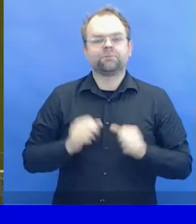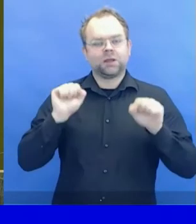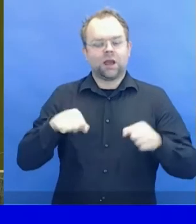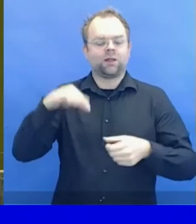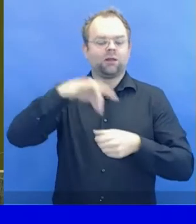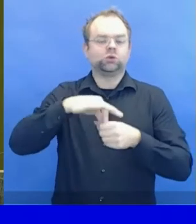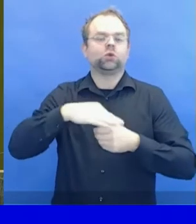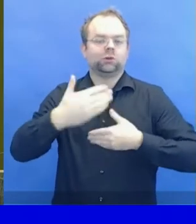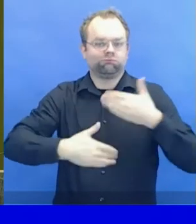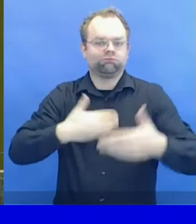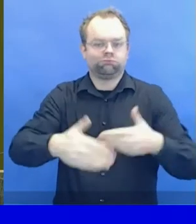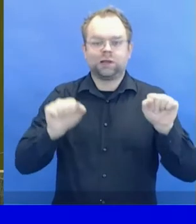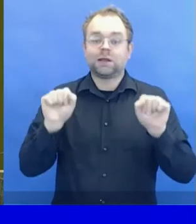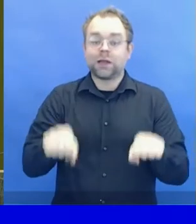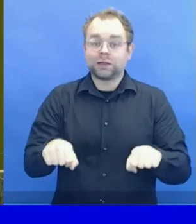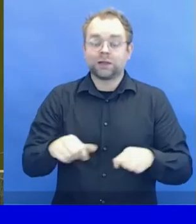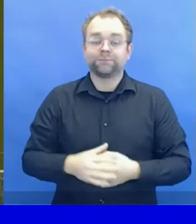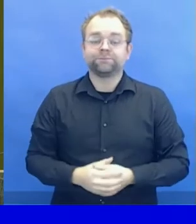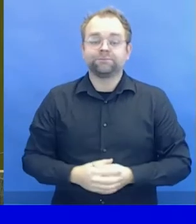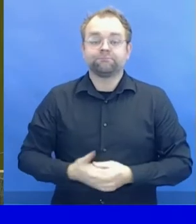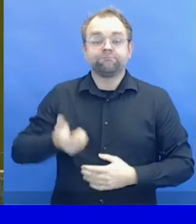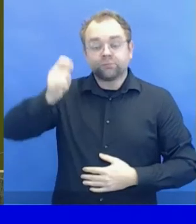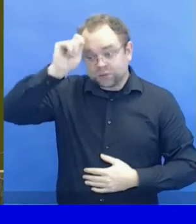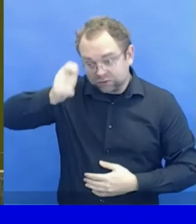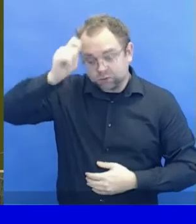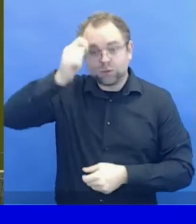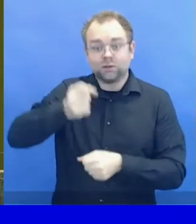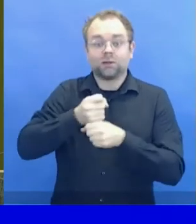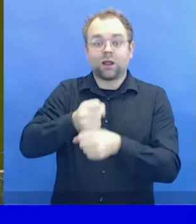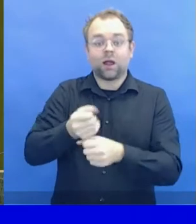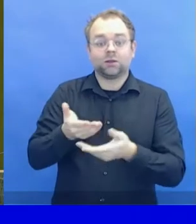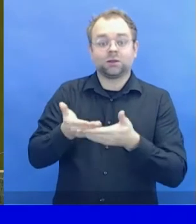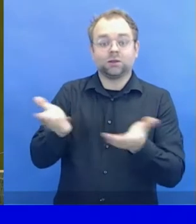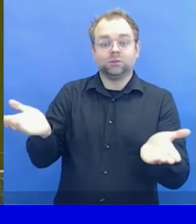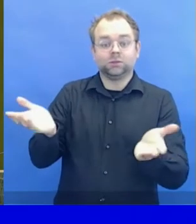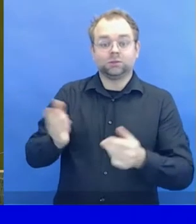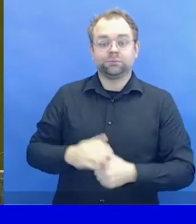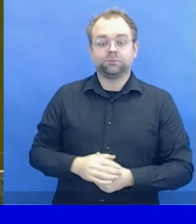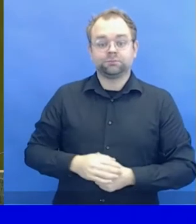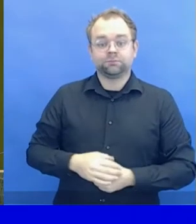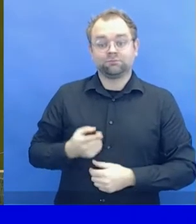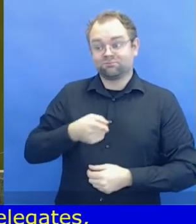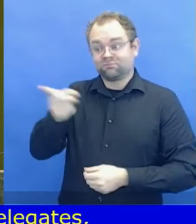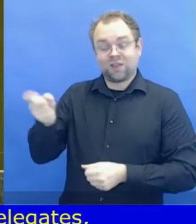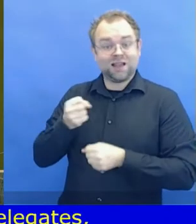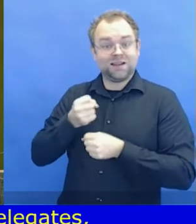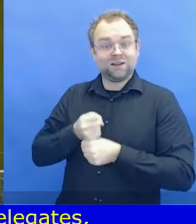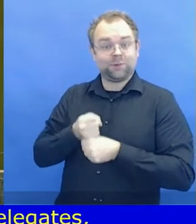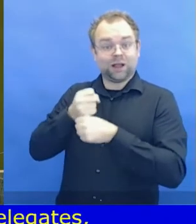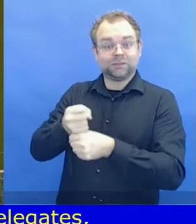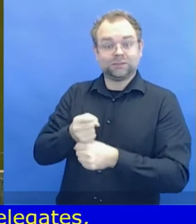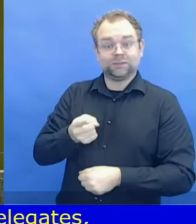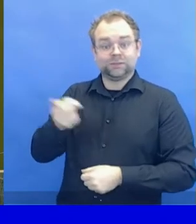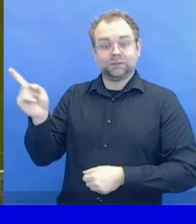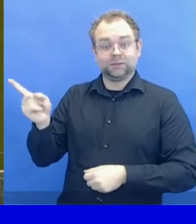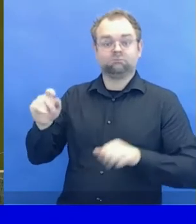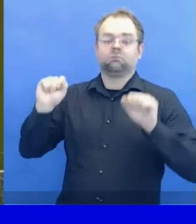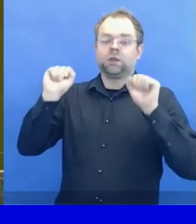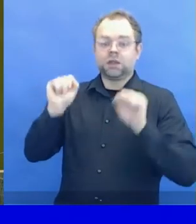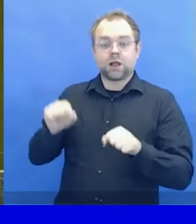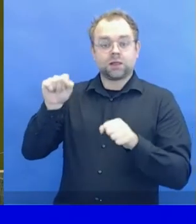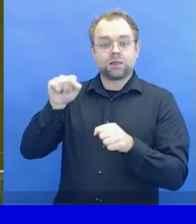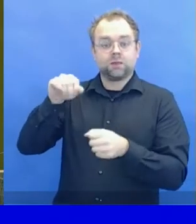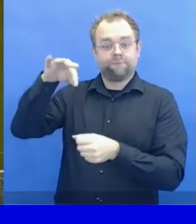ballot papers will be considered abstentions. Ballot papers marked for more candidates than the number of seats